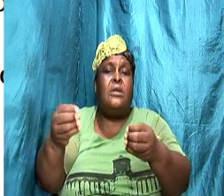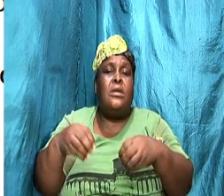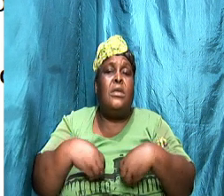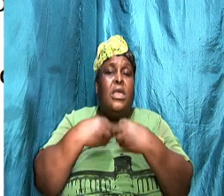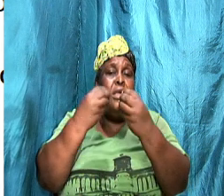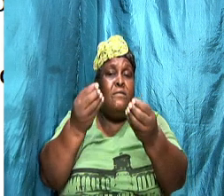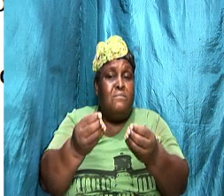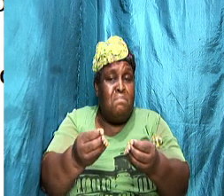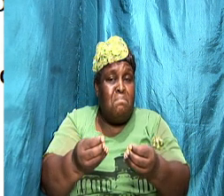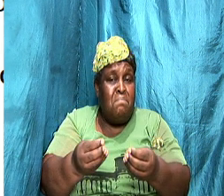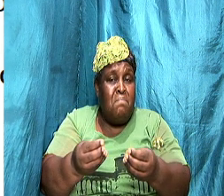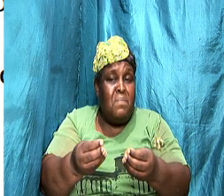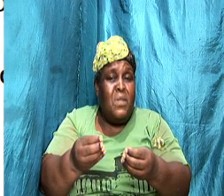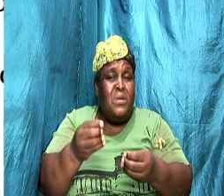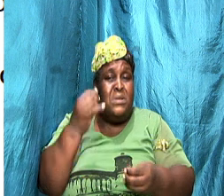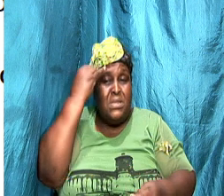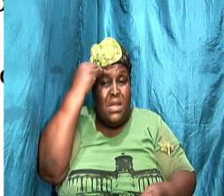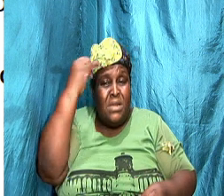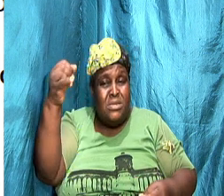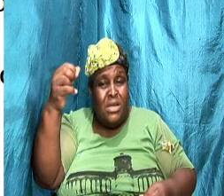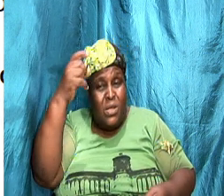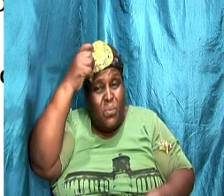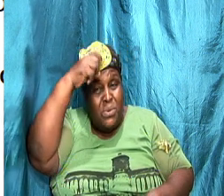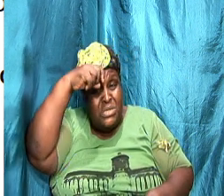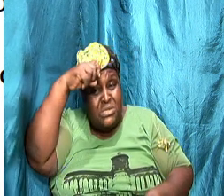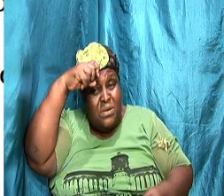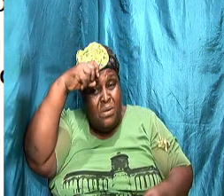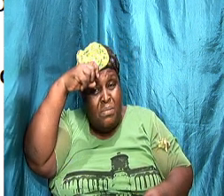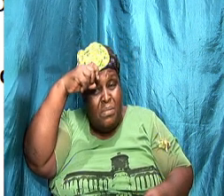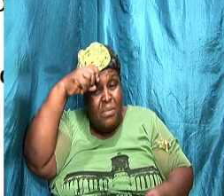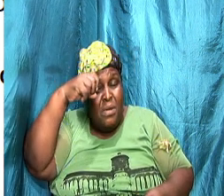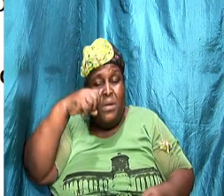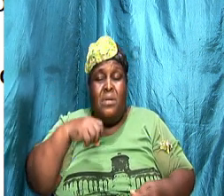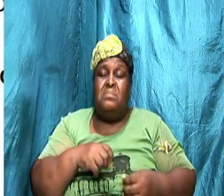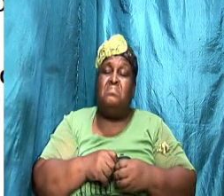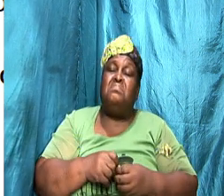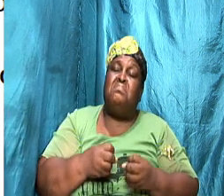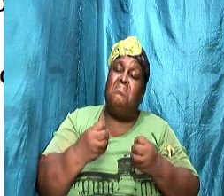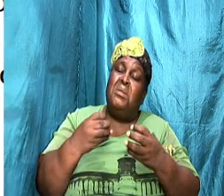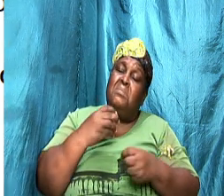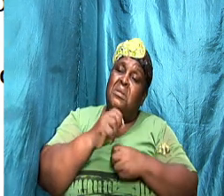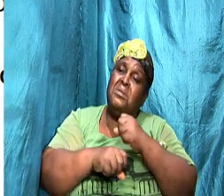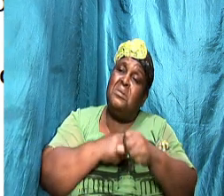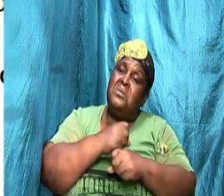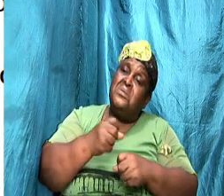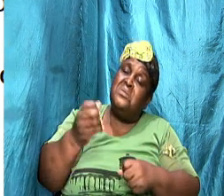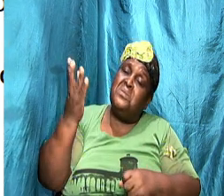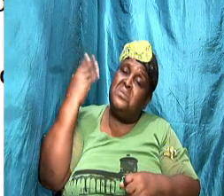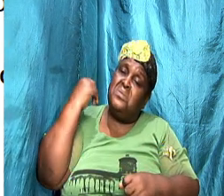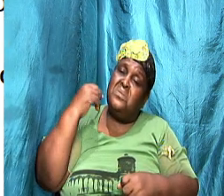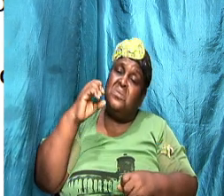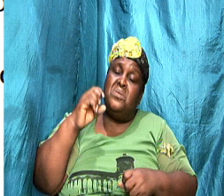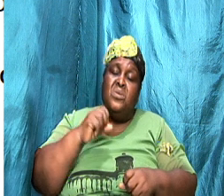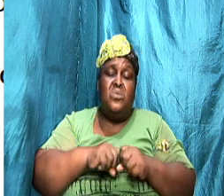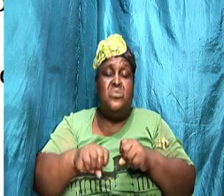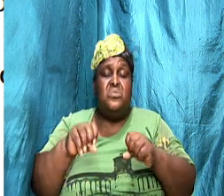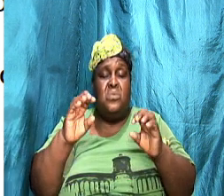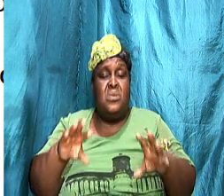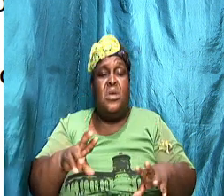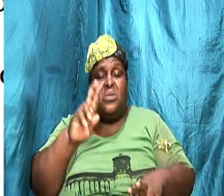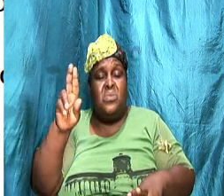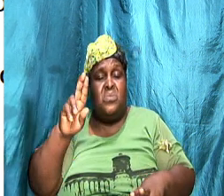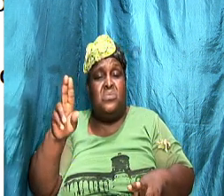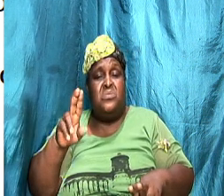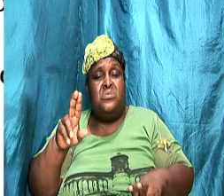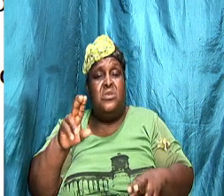God give us wisdom based on the experience that we garnered over the years so that we can use it to work out our